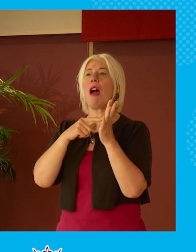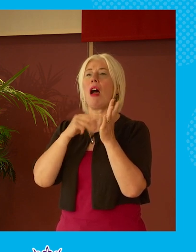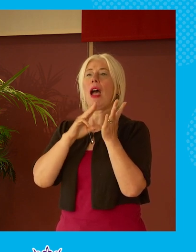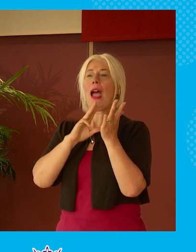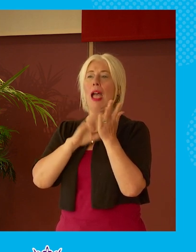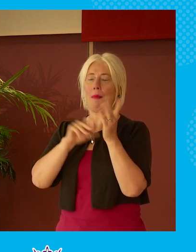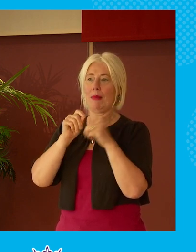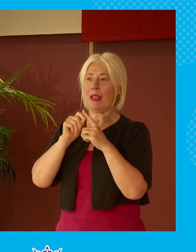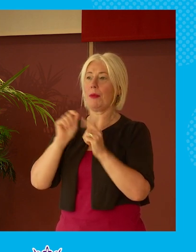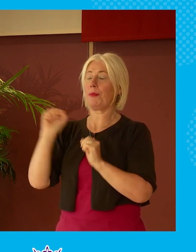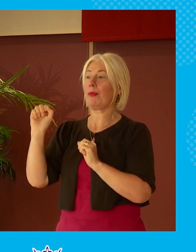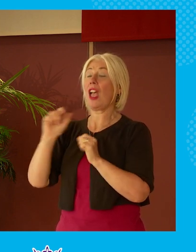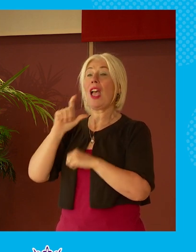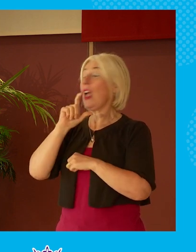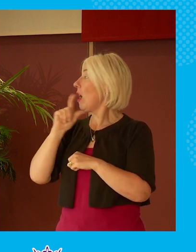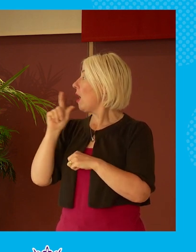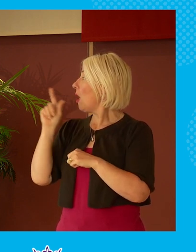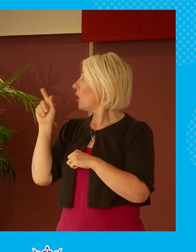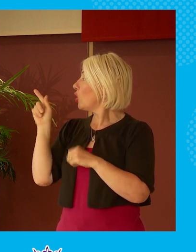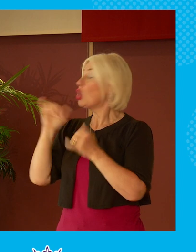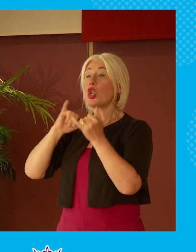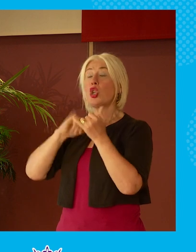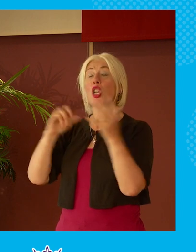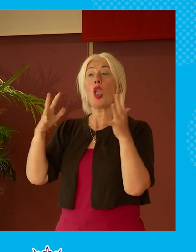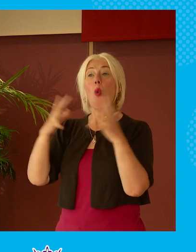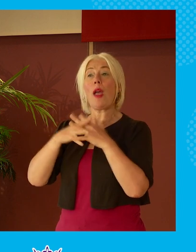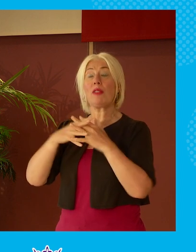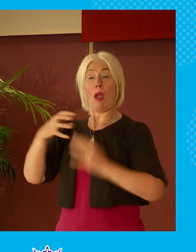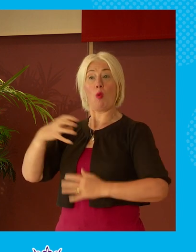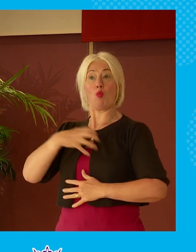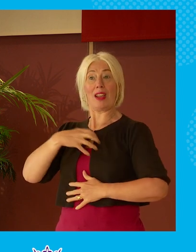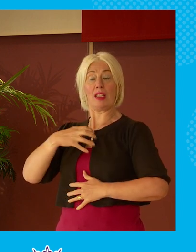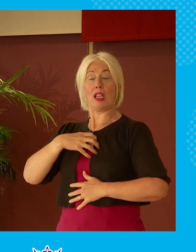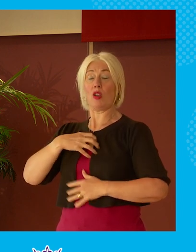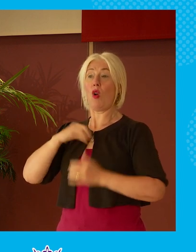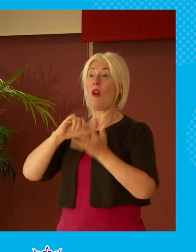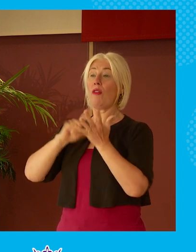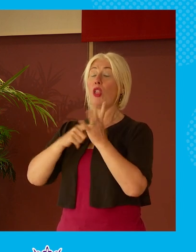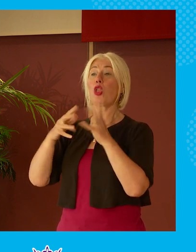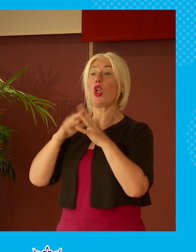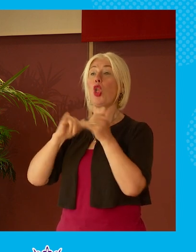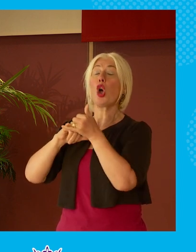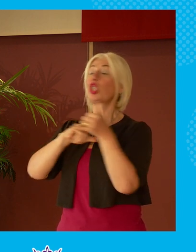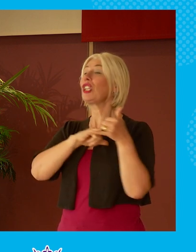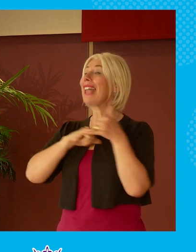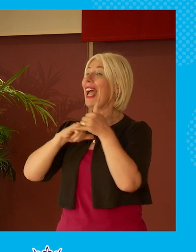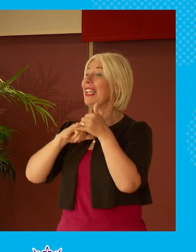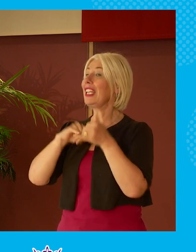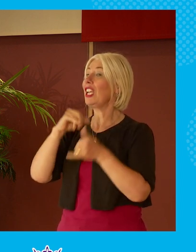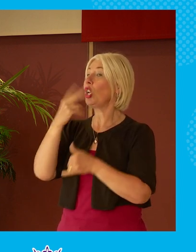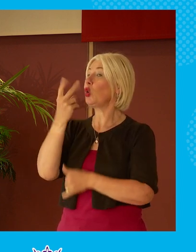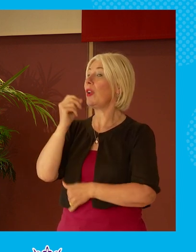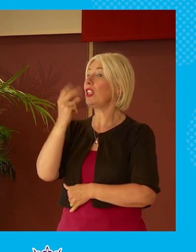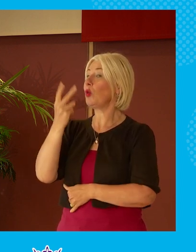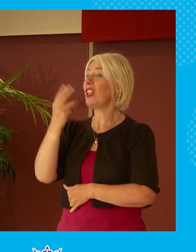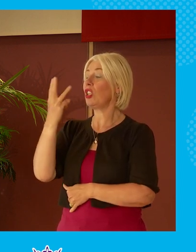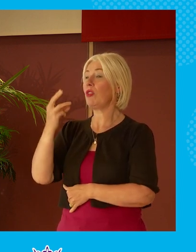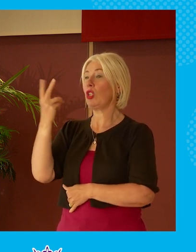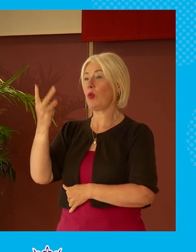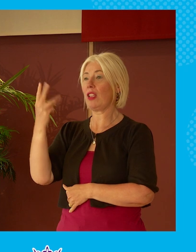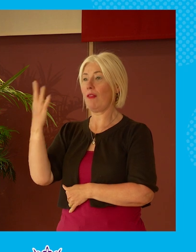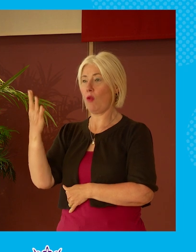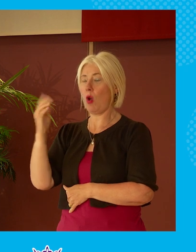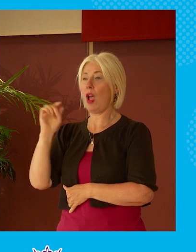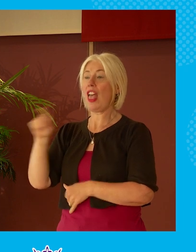President of the Law Society of Scotland for 2023-24 and is a partner and head of Davidson Chalmers Stuart